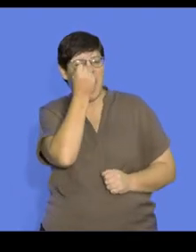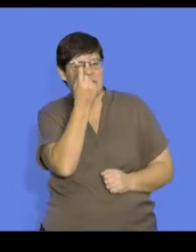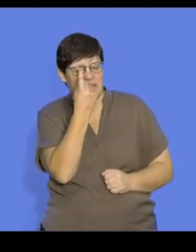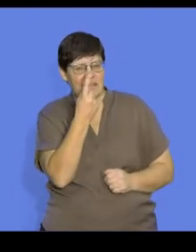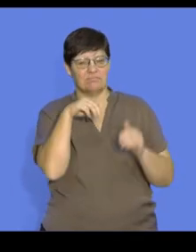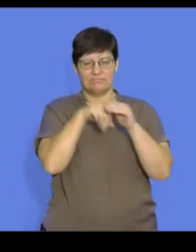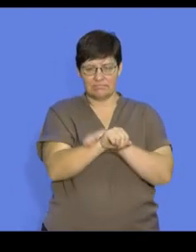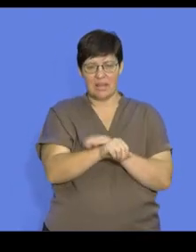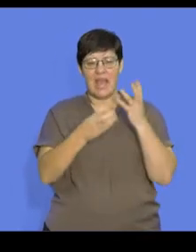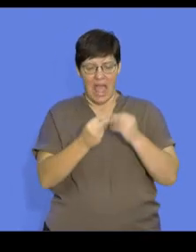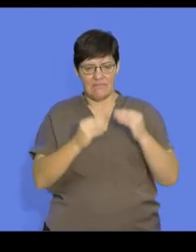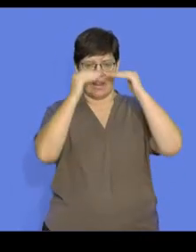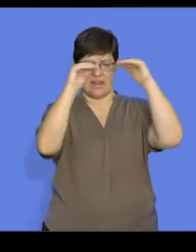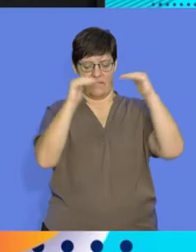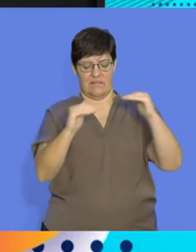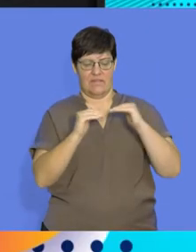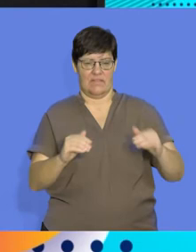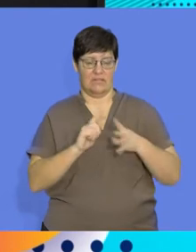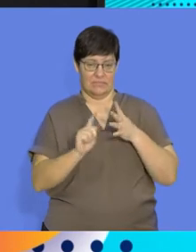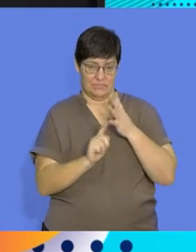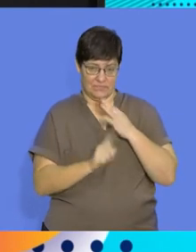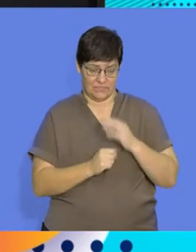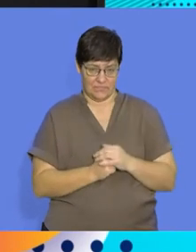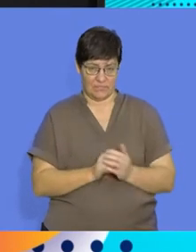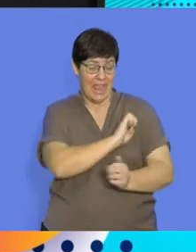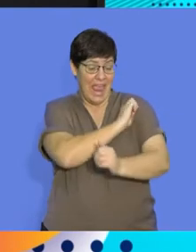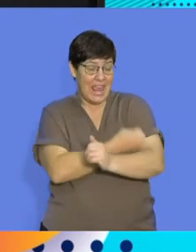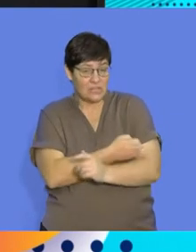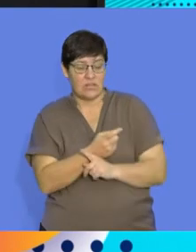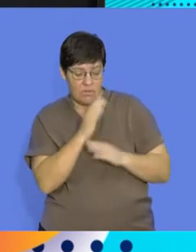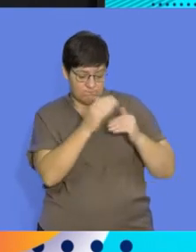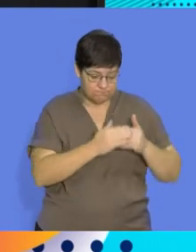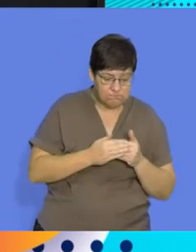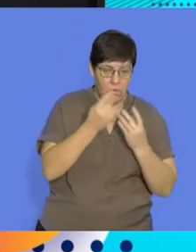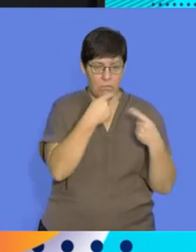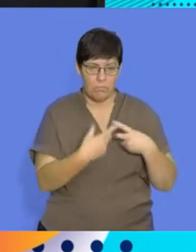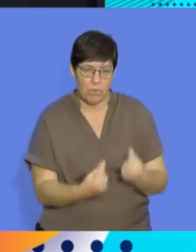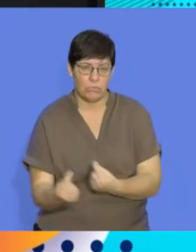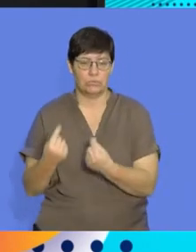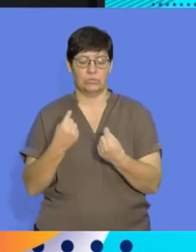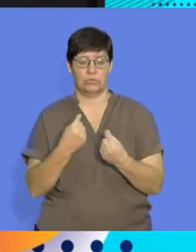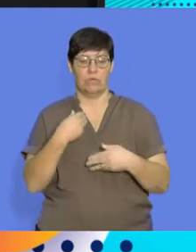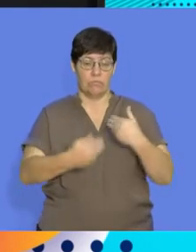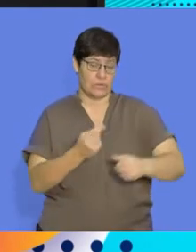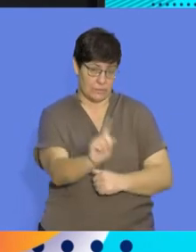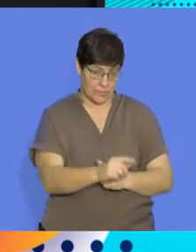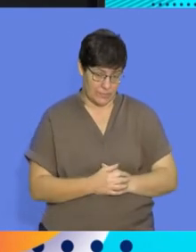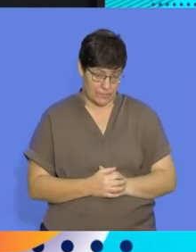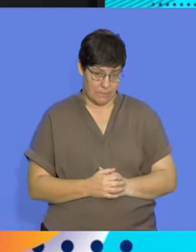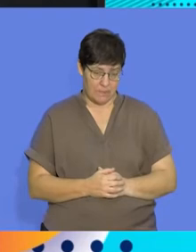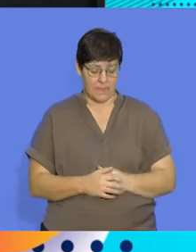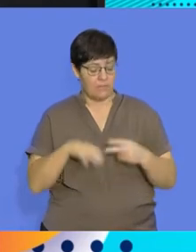reproduction has several levels to it. The amount of energy spent on the physical process is one aspect that we consider.